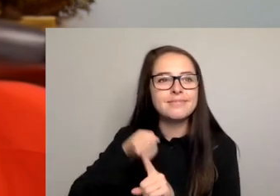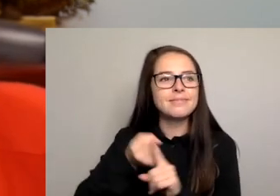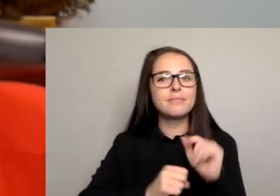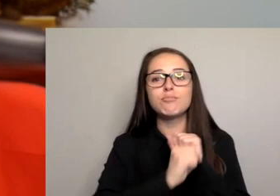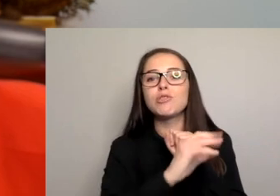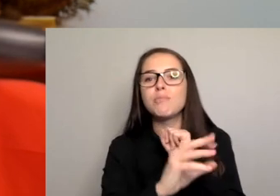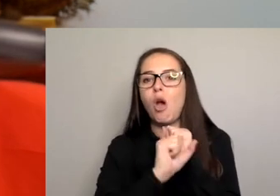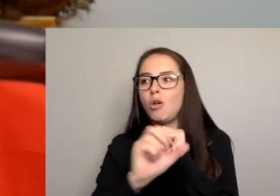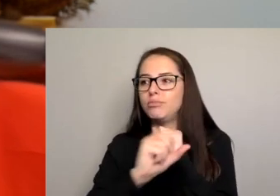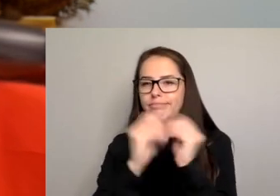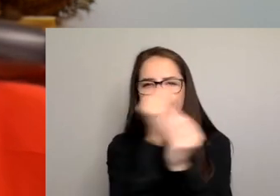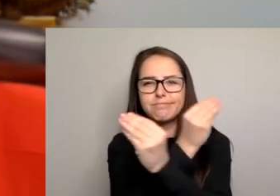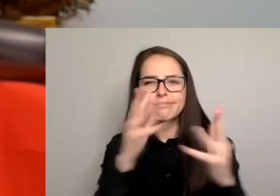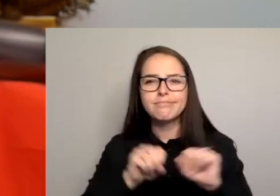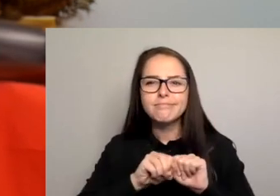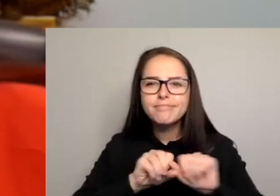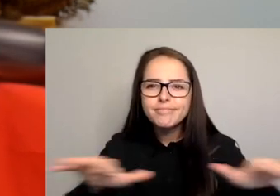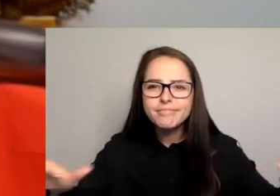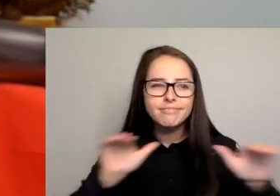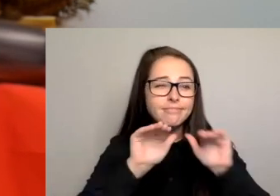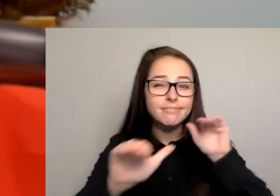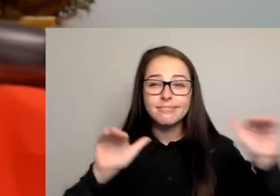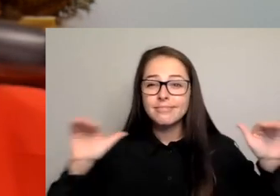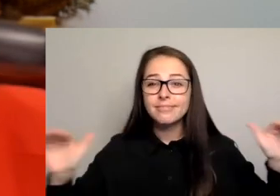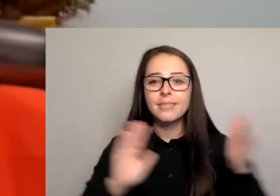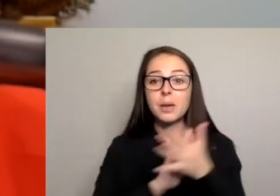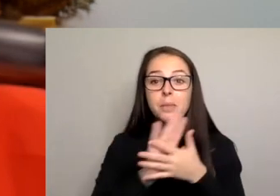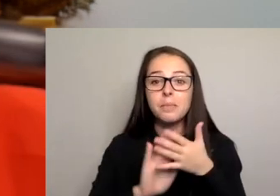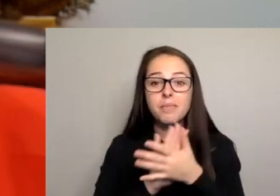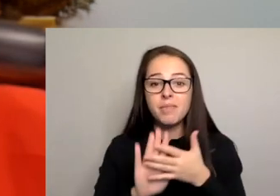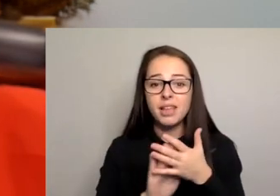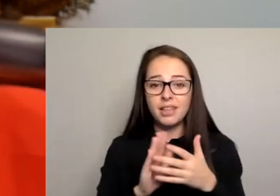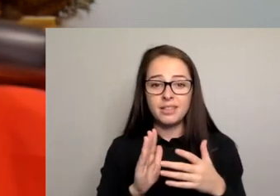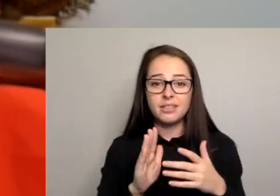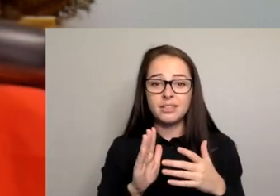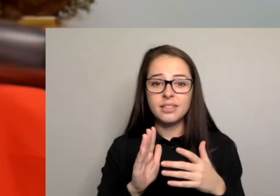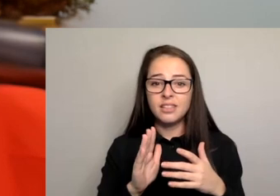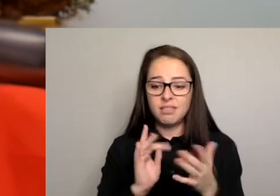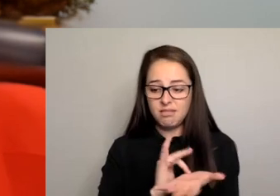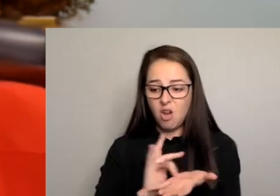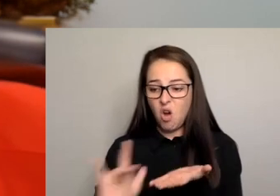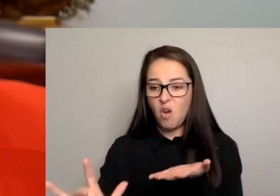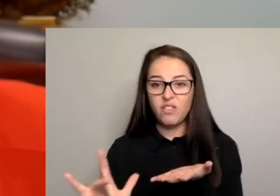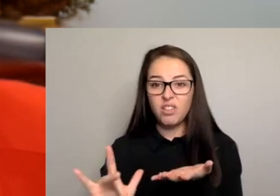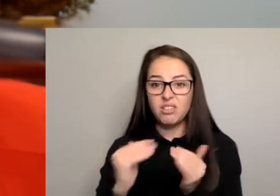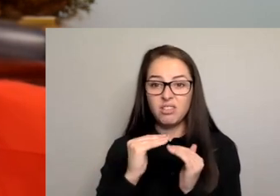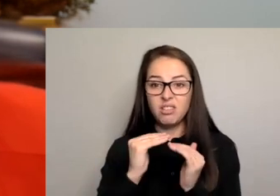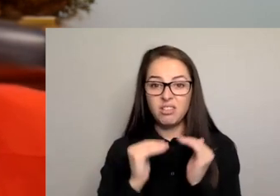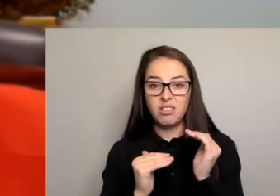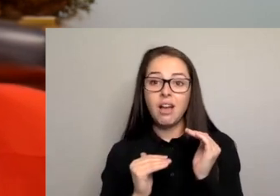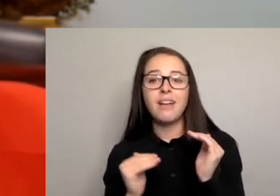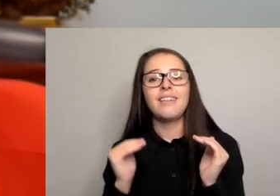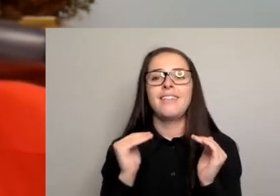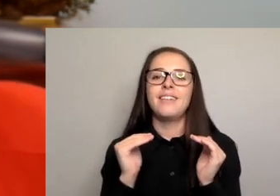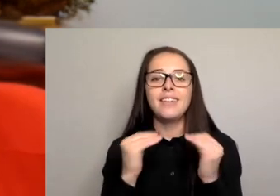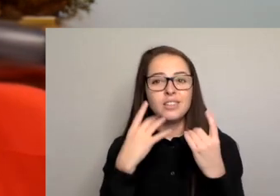in leadership roles so that we again get back to that eradicating gender bias and showing that women can be